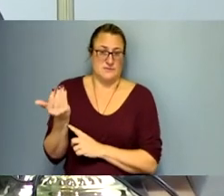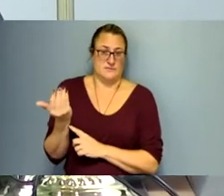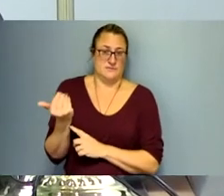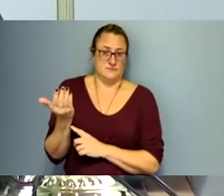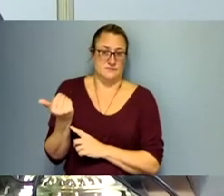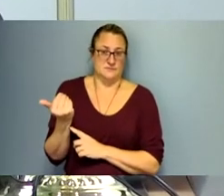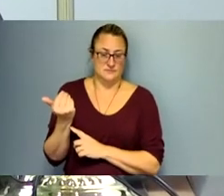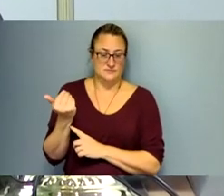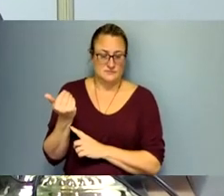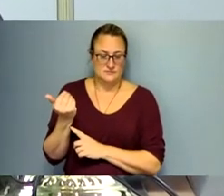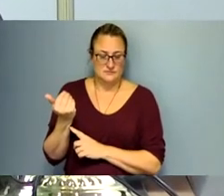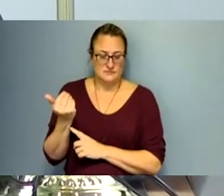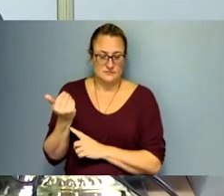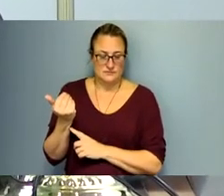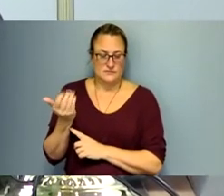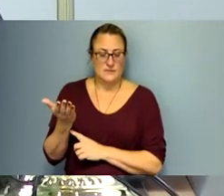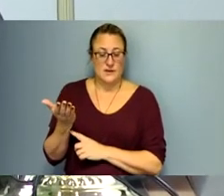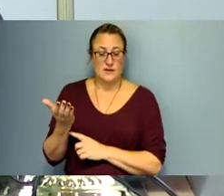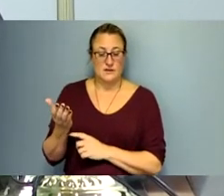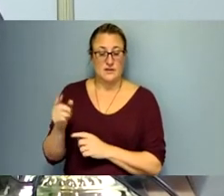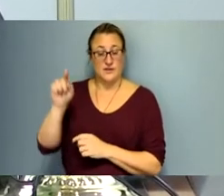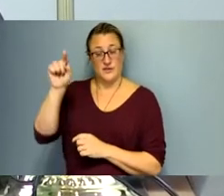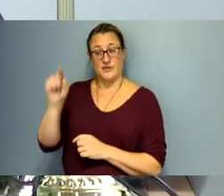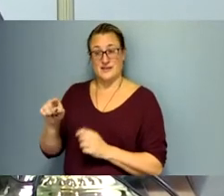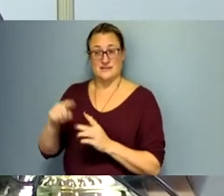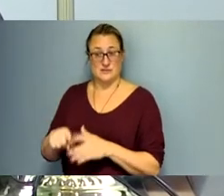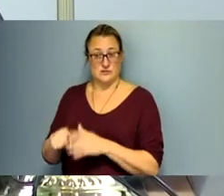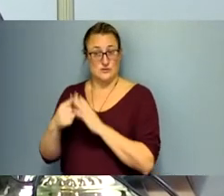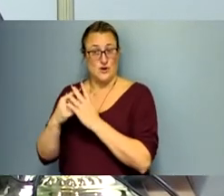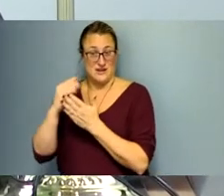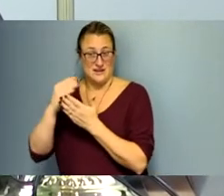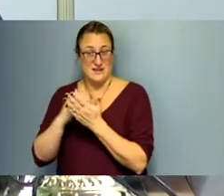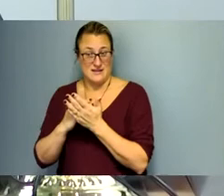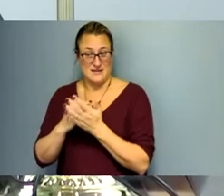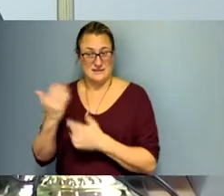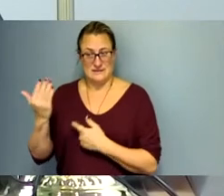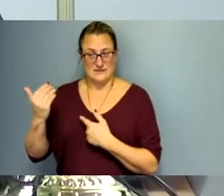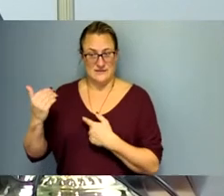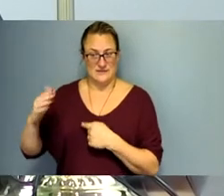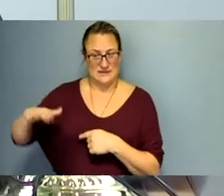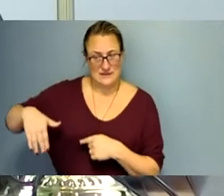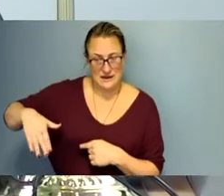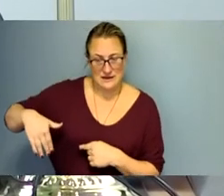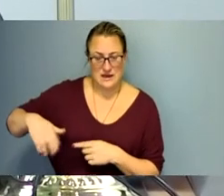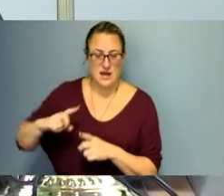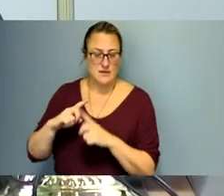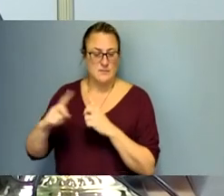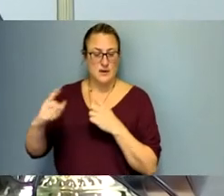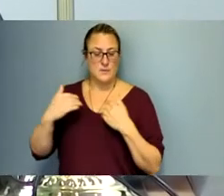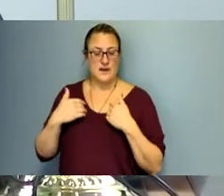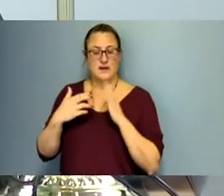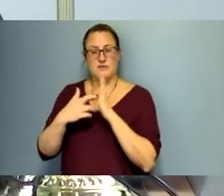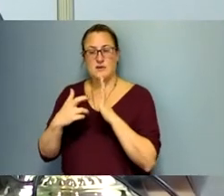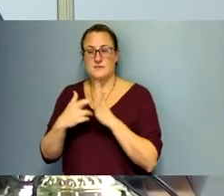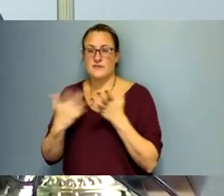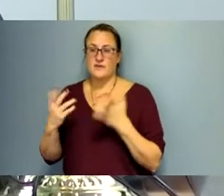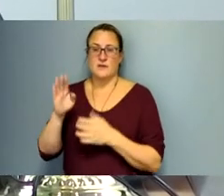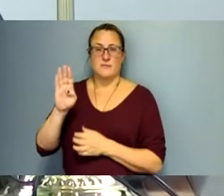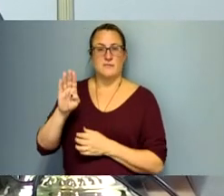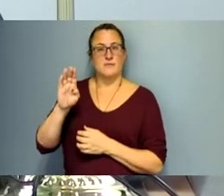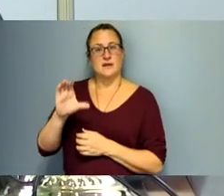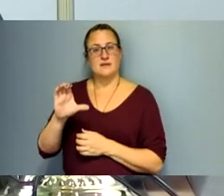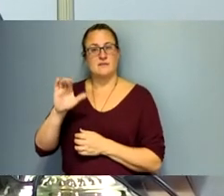These are, as you can see, the beginnings of that. We have representatives from Bucks County Intermediate Unit.